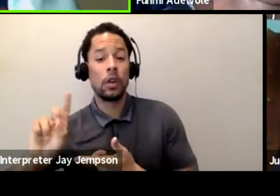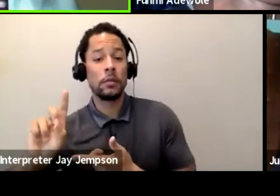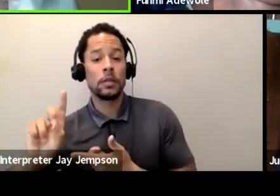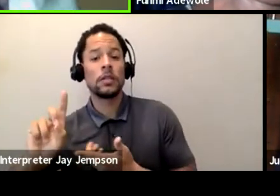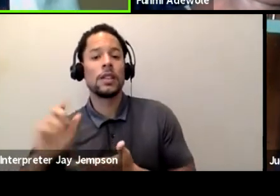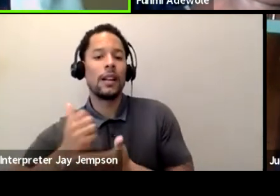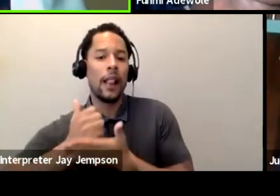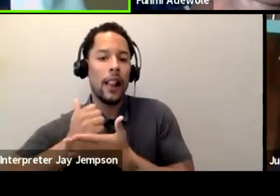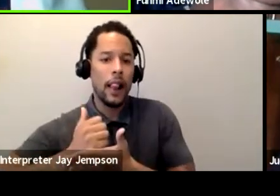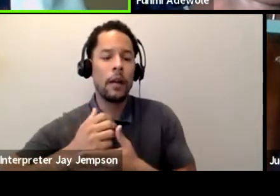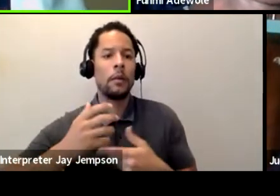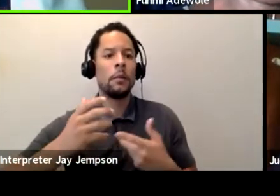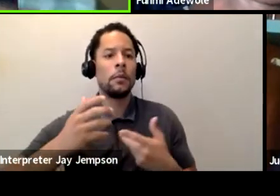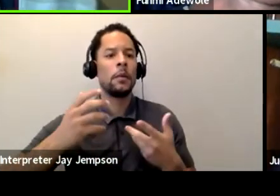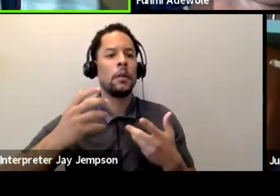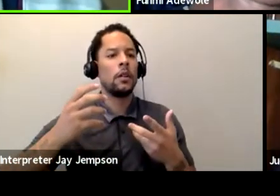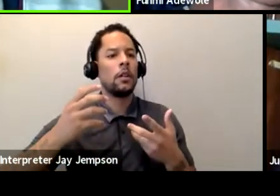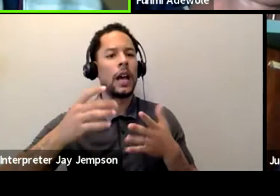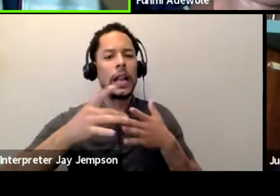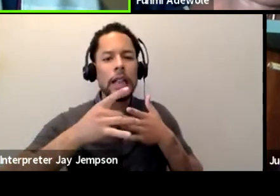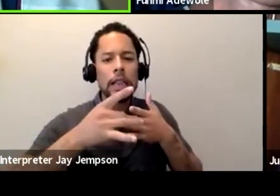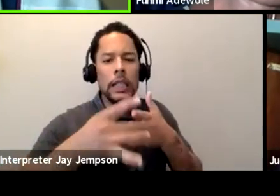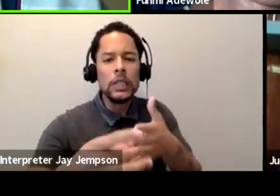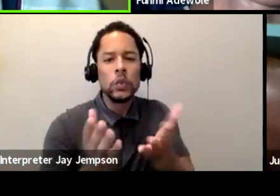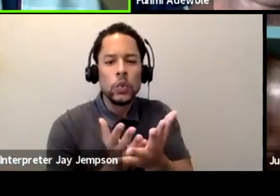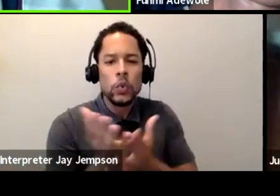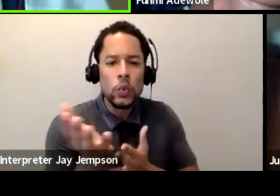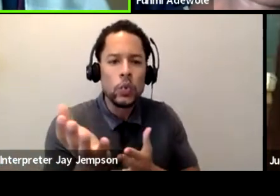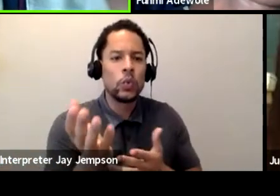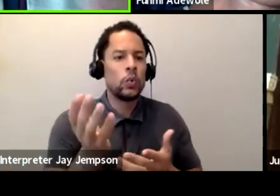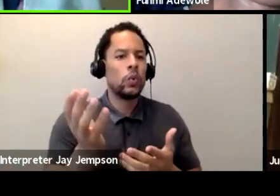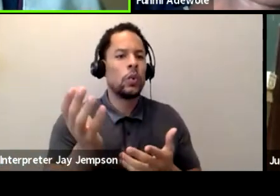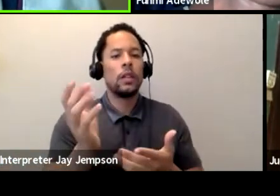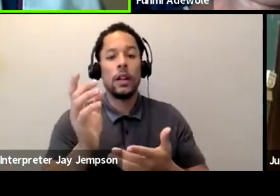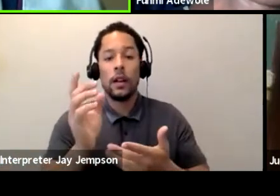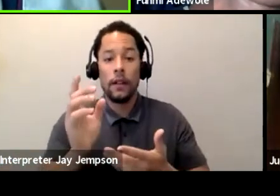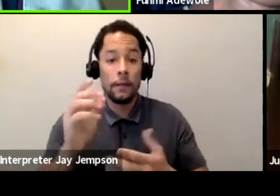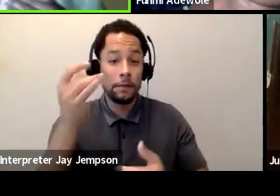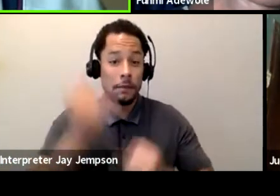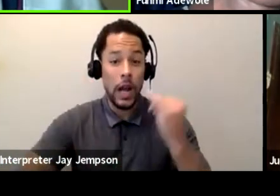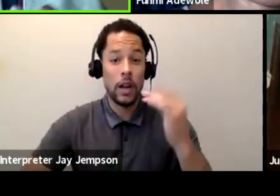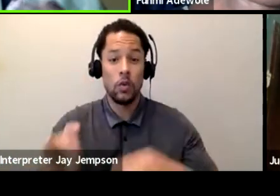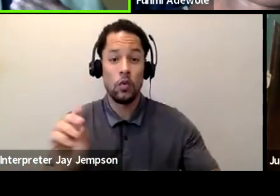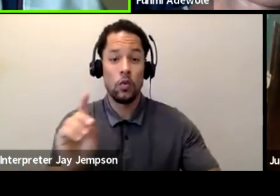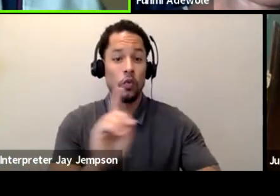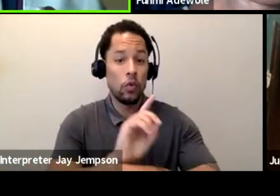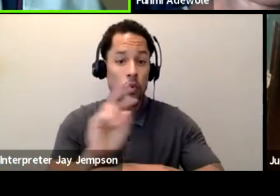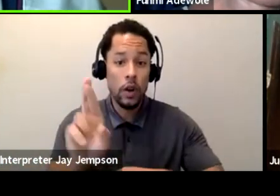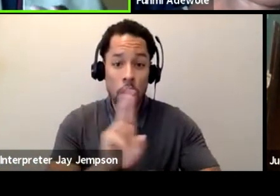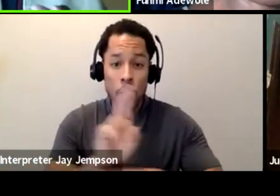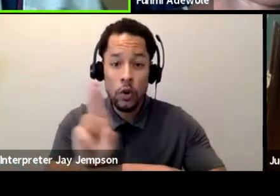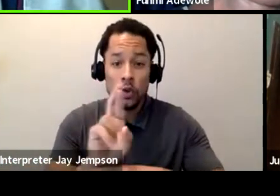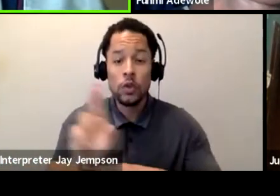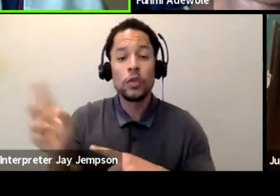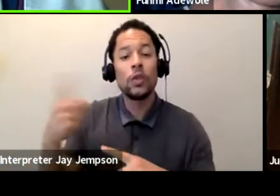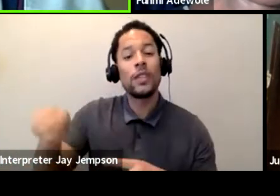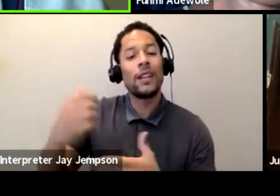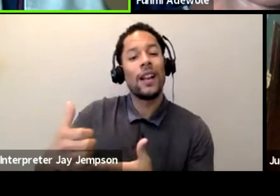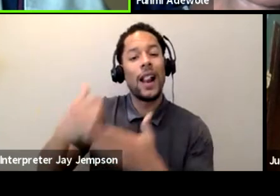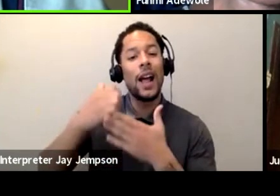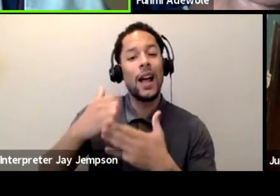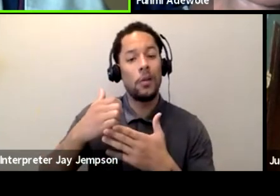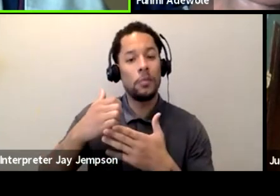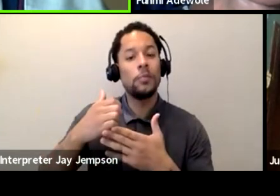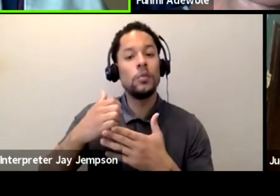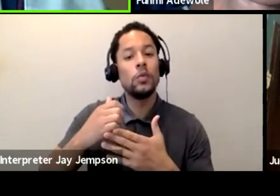final rehearsal, just to make sure that we remember the original intent of the play when we go on